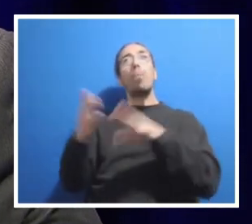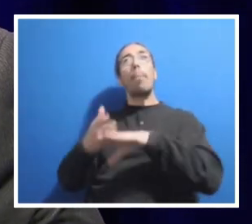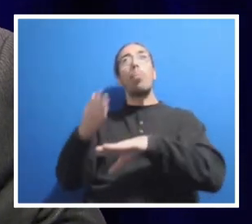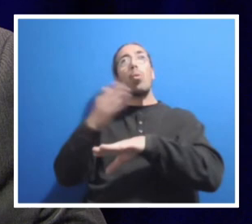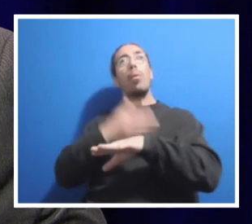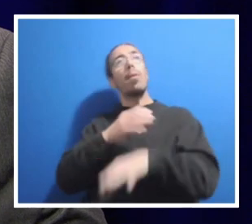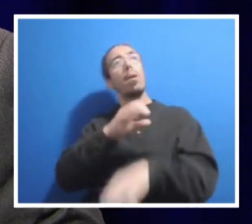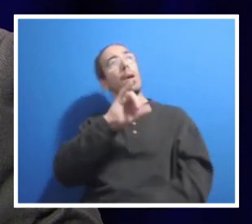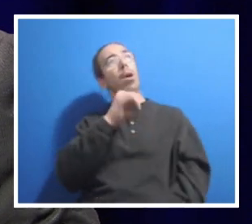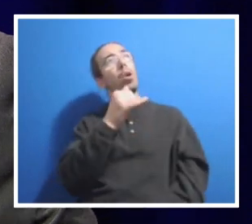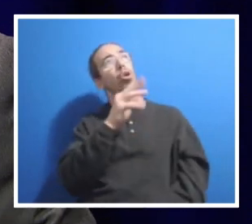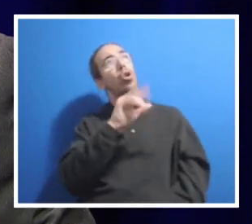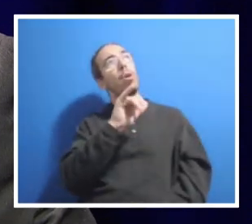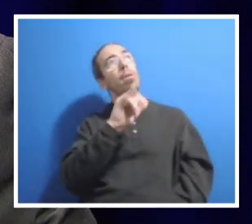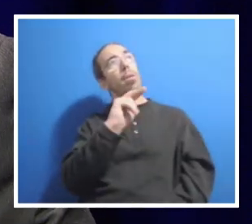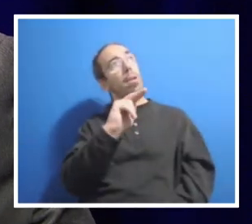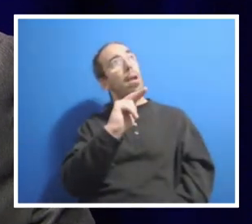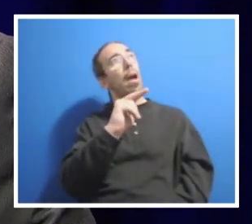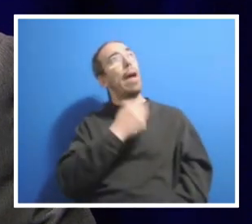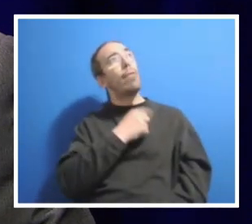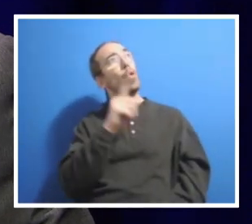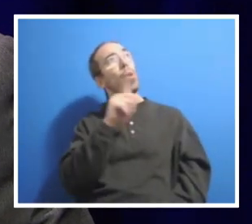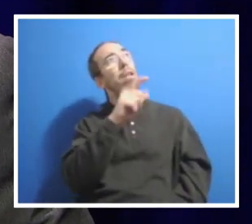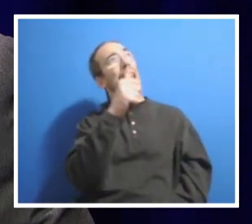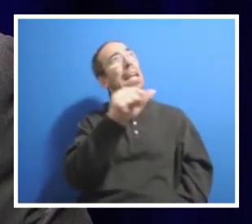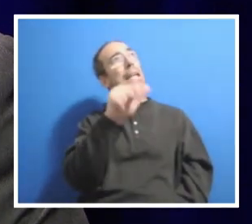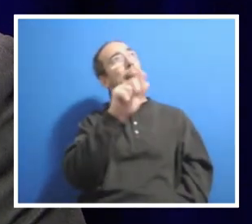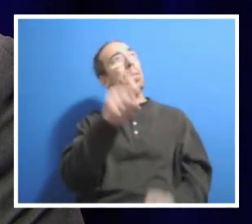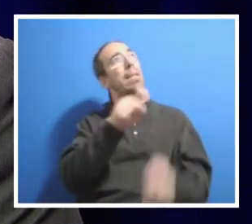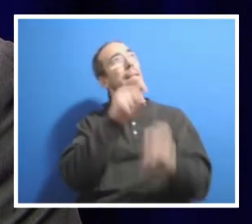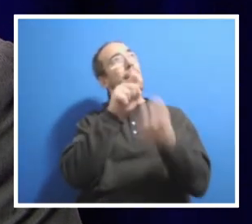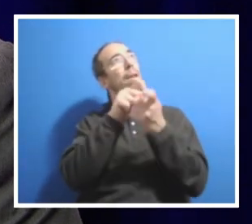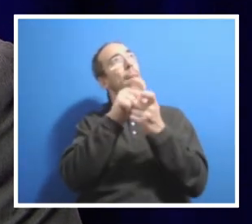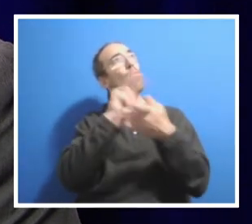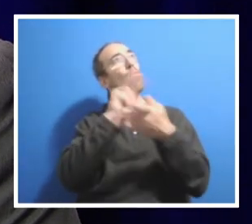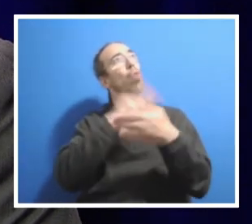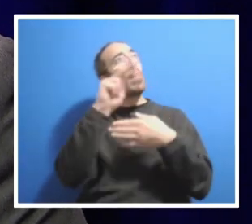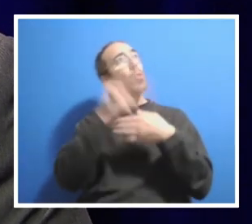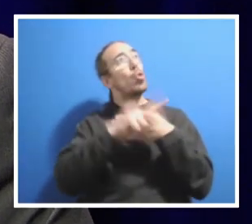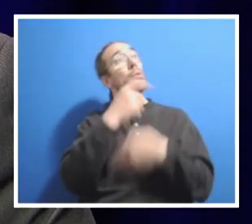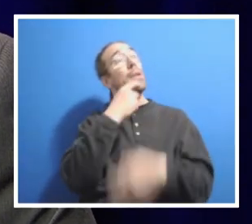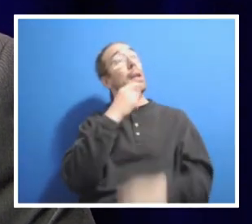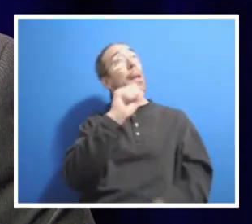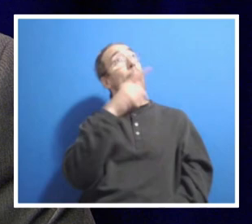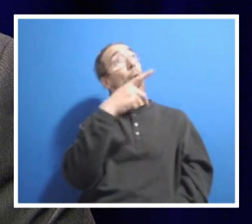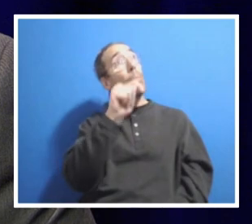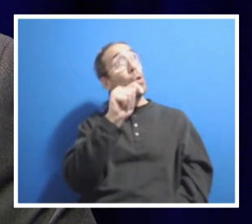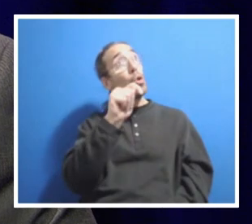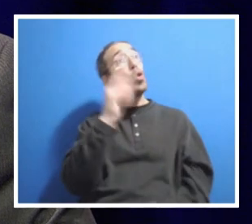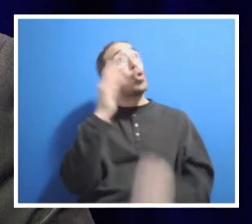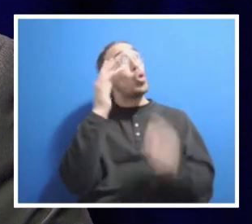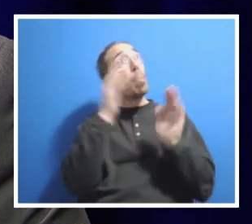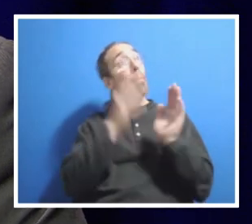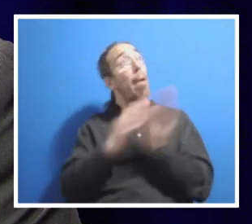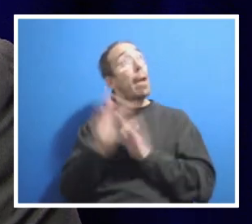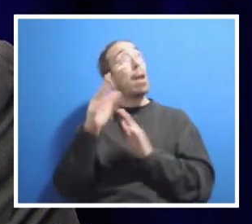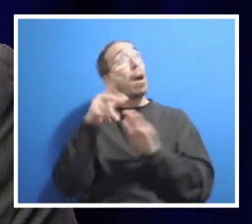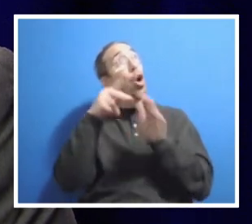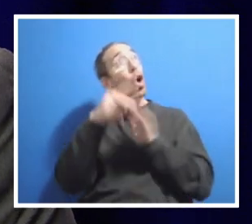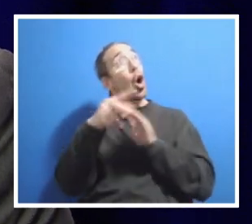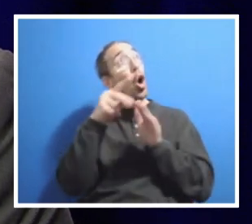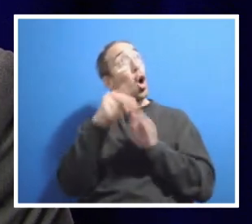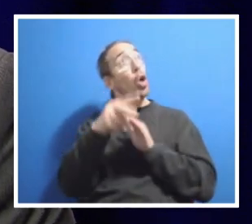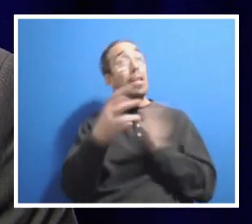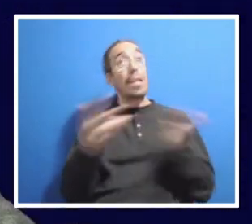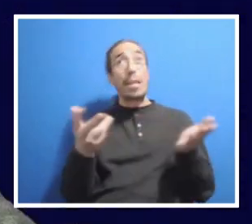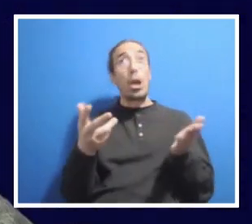what about any specific programs, units or departments? Are there any plans to make cuts there, here at University Park and across the Commonwealth campuses?